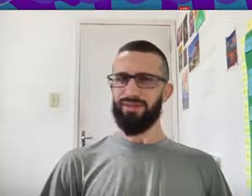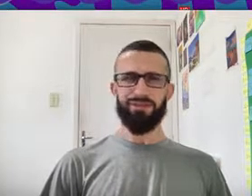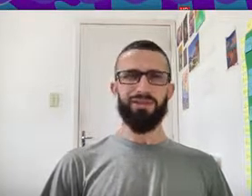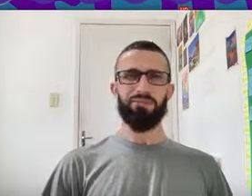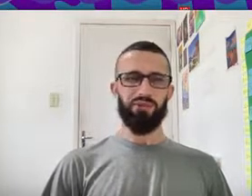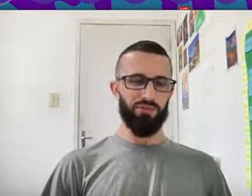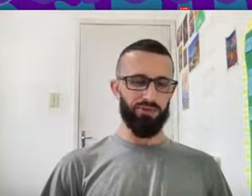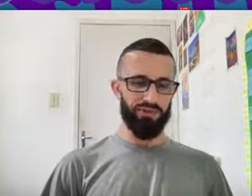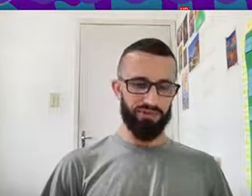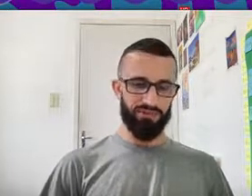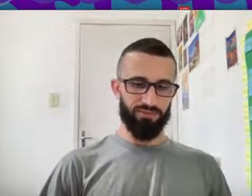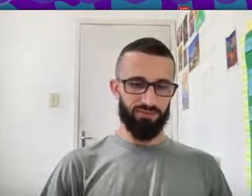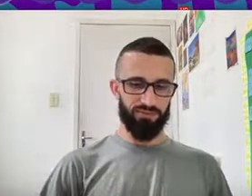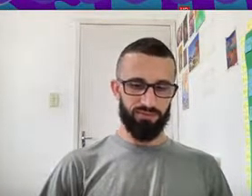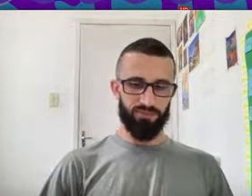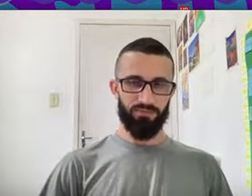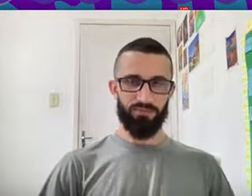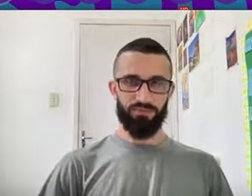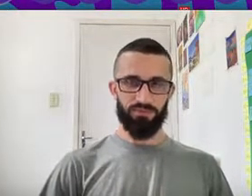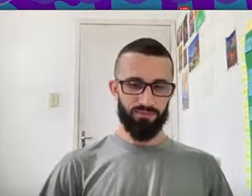Eu sempre Compro Aqui